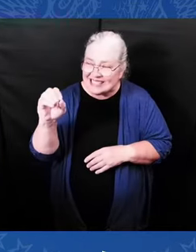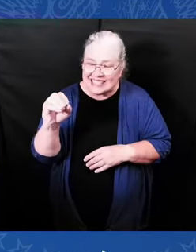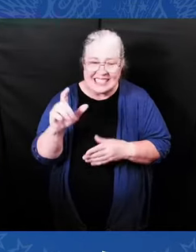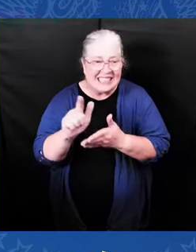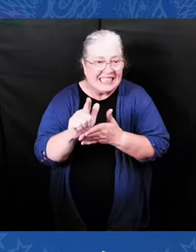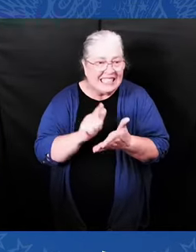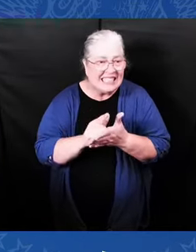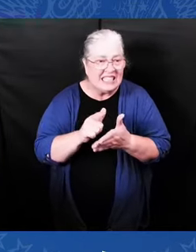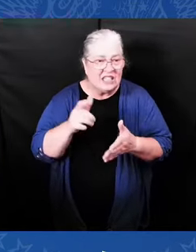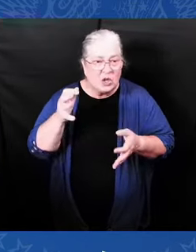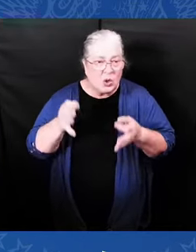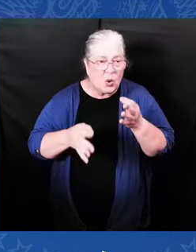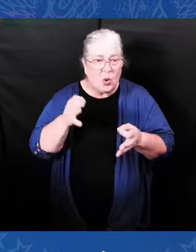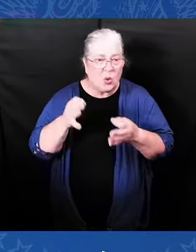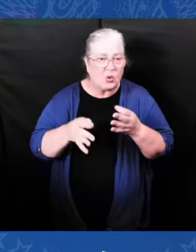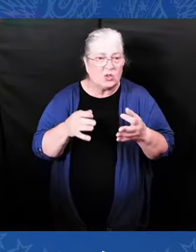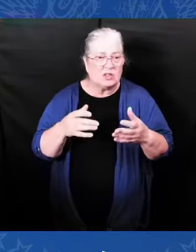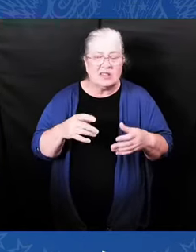I know better than anyone.